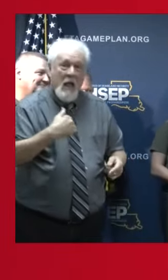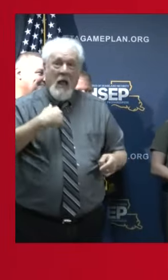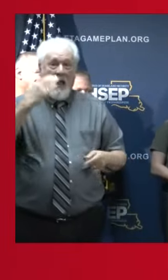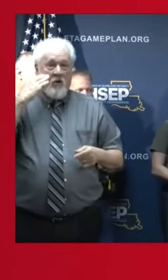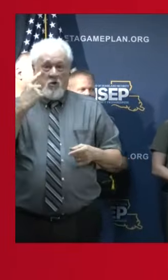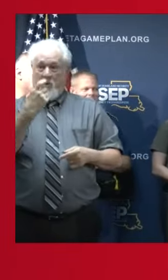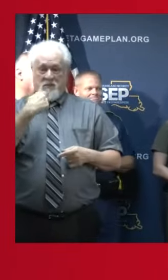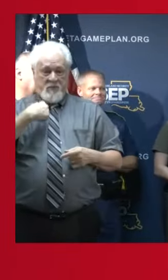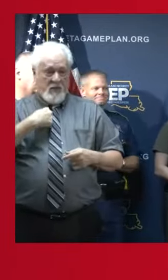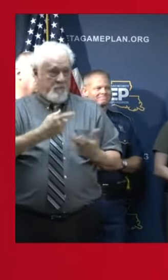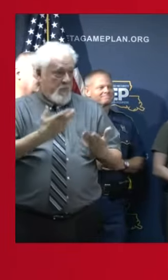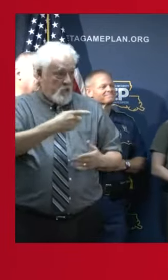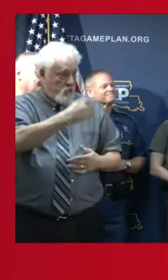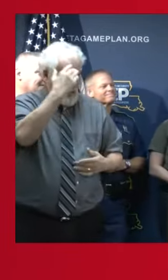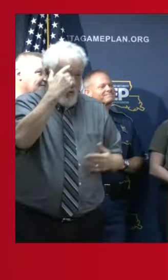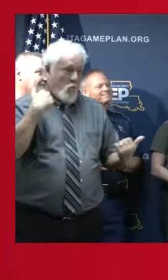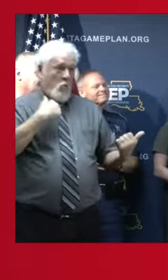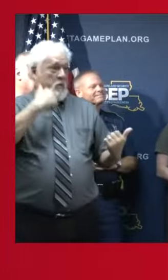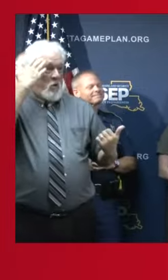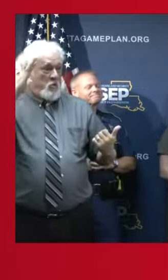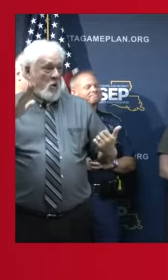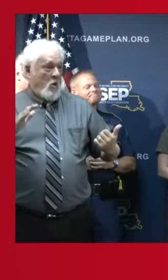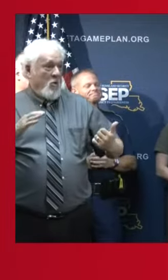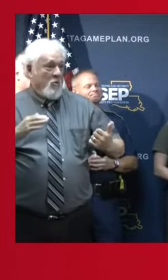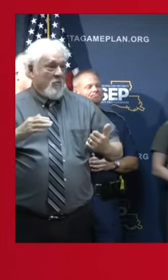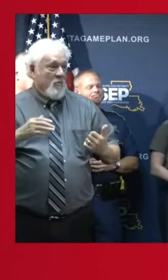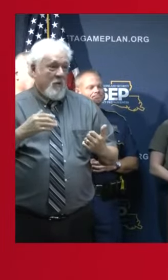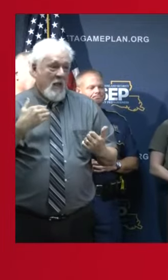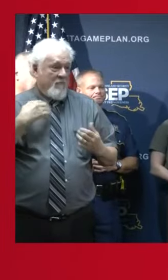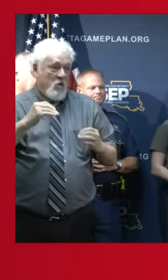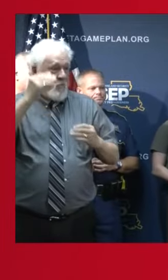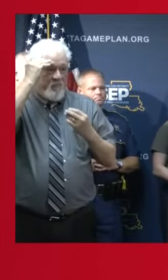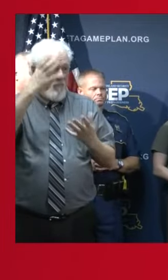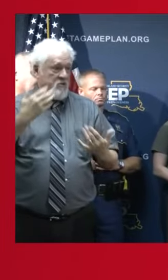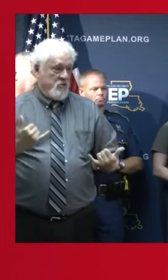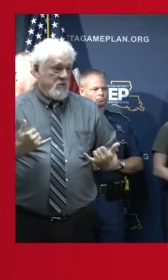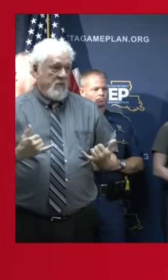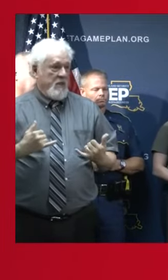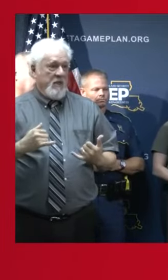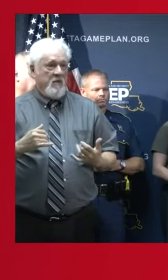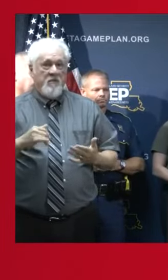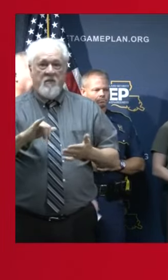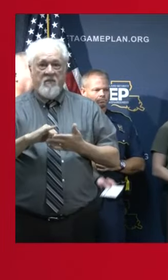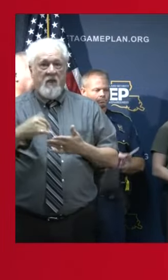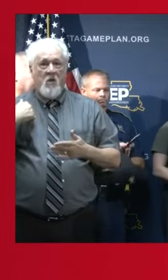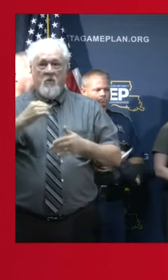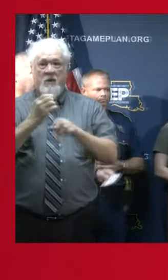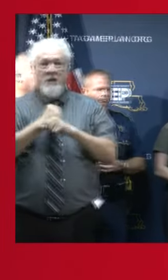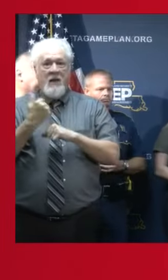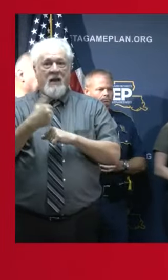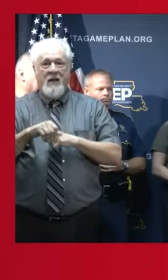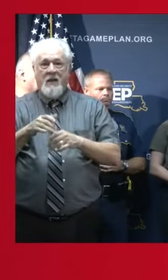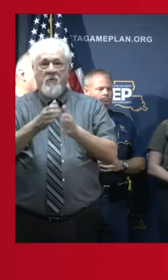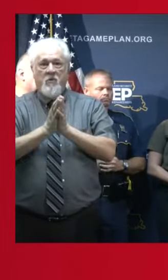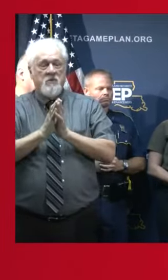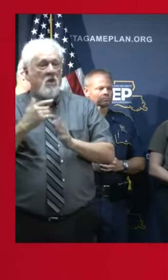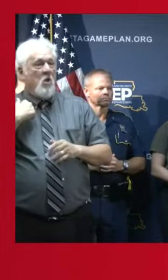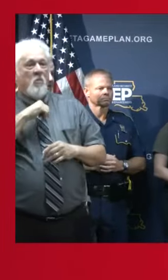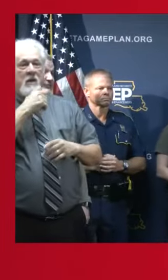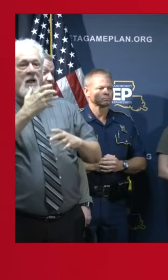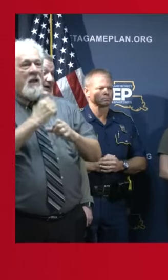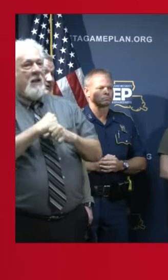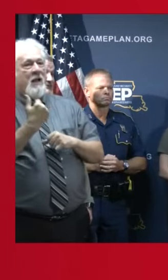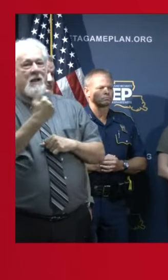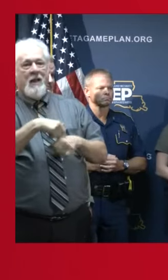you're asking me like you might have known. We don't. We have no information today that there's any requests. No. Doc and I both have not received any